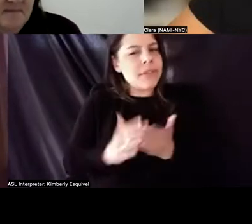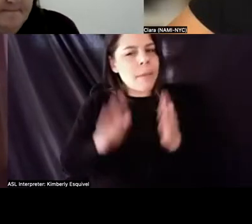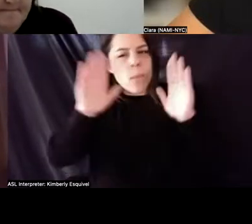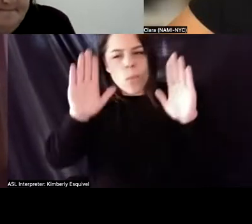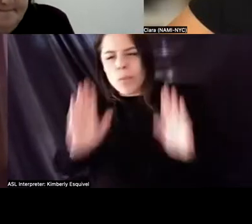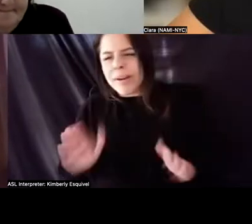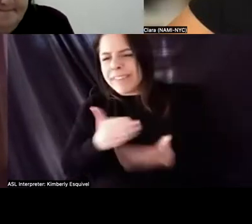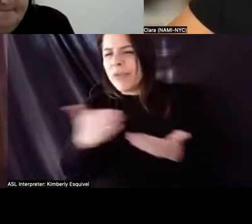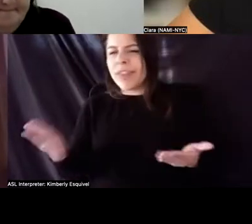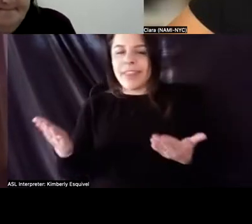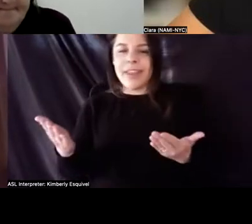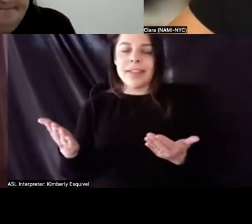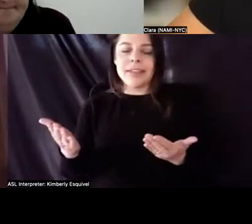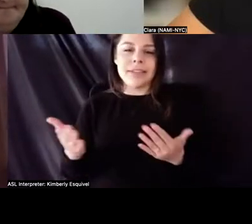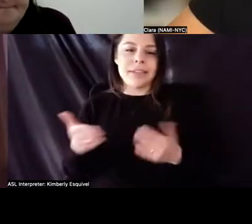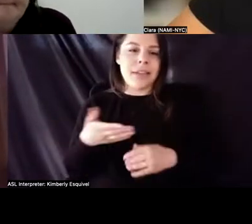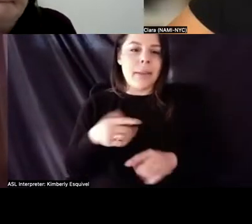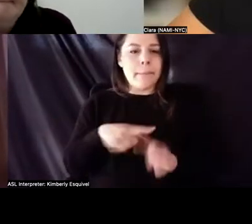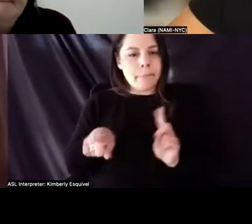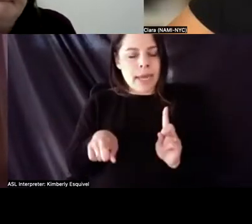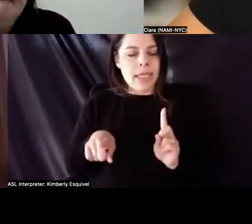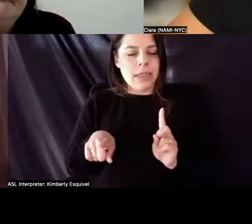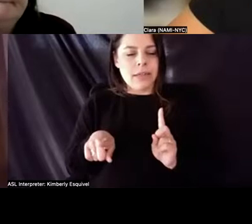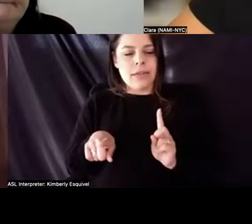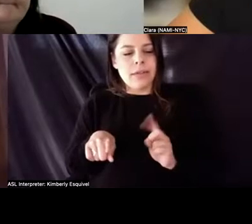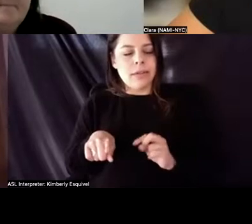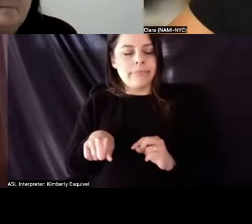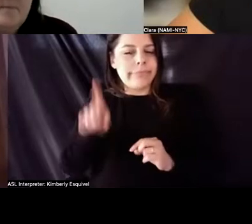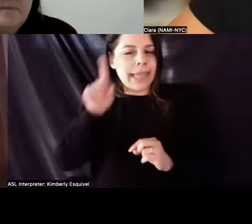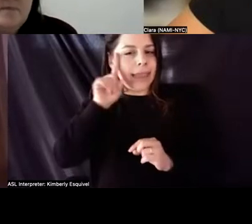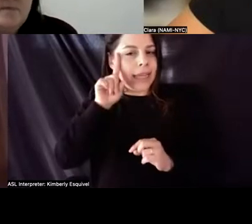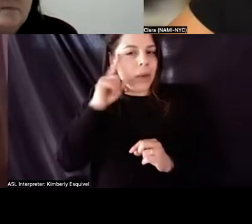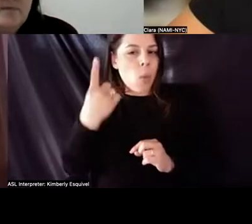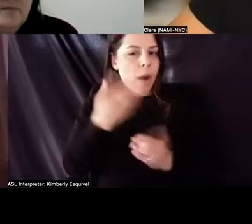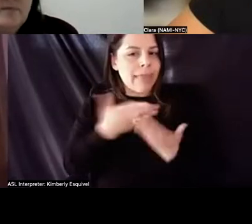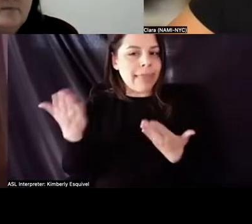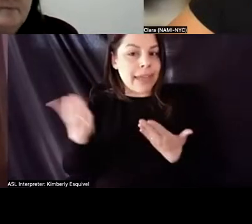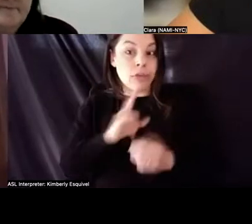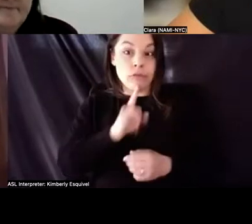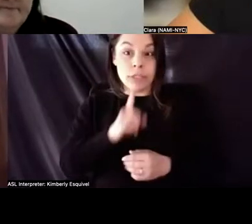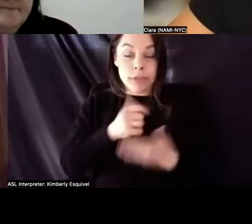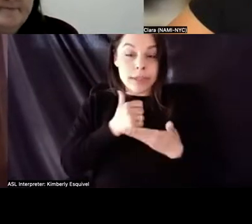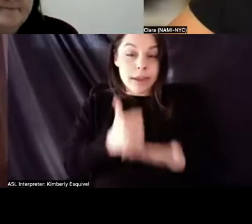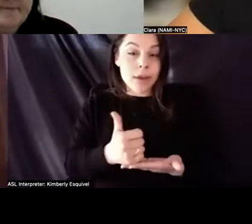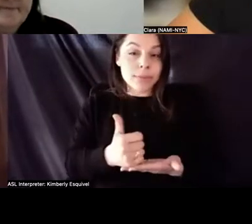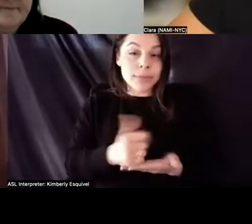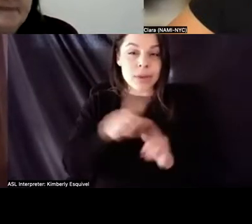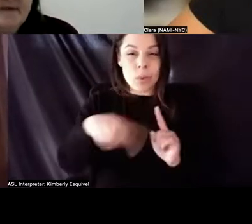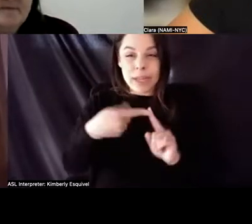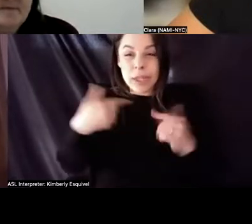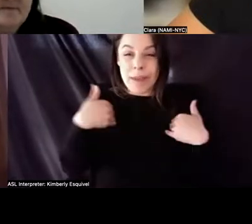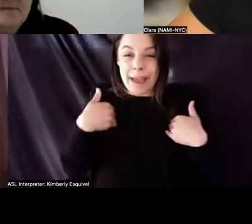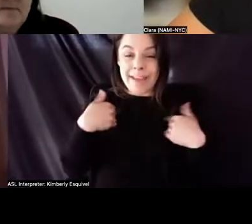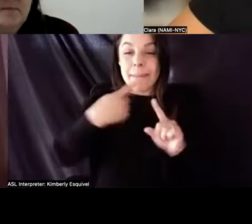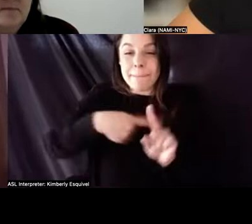put into place, but, um, I think that it was just, uh, one thing that I think really, really helps is we have a monthly tenants meeting,